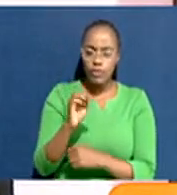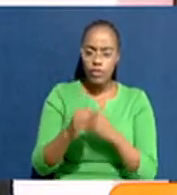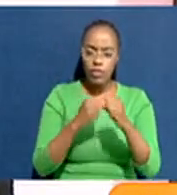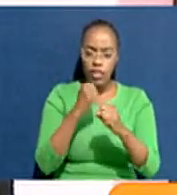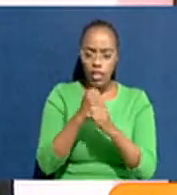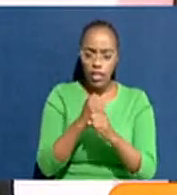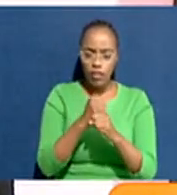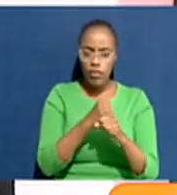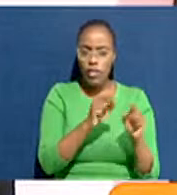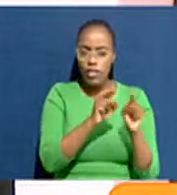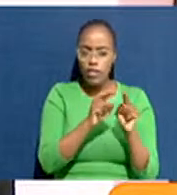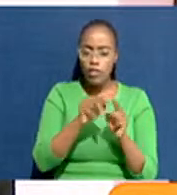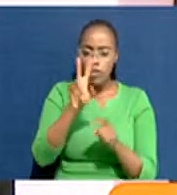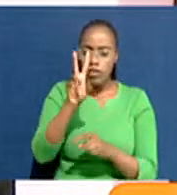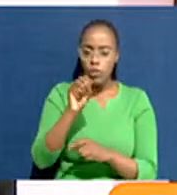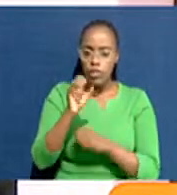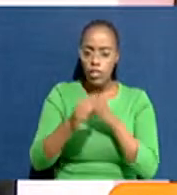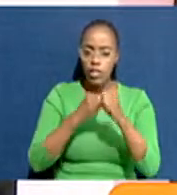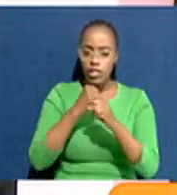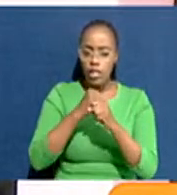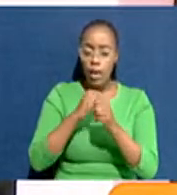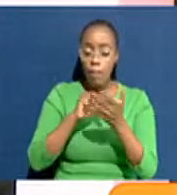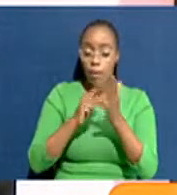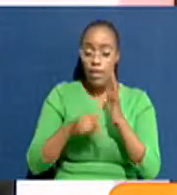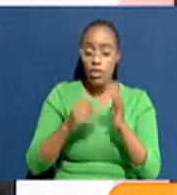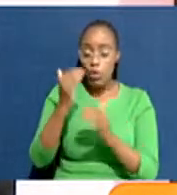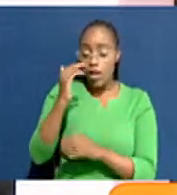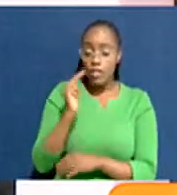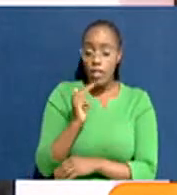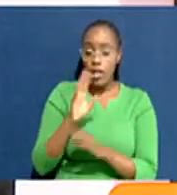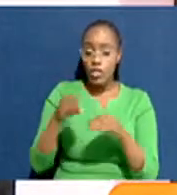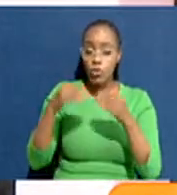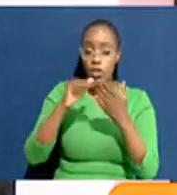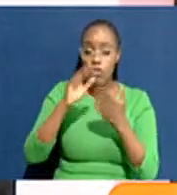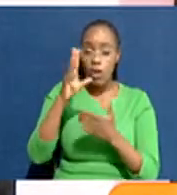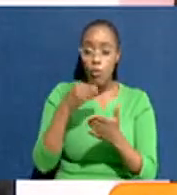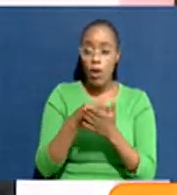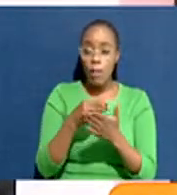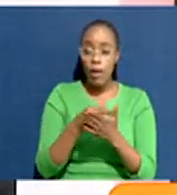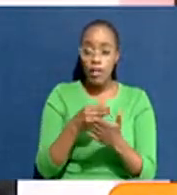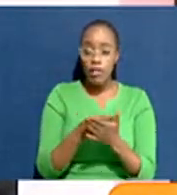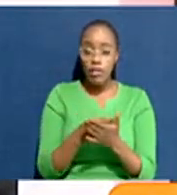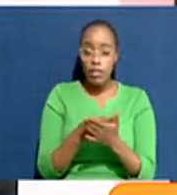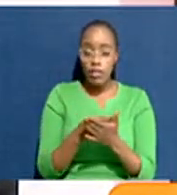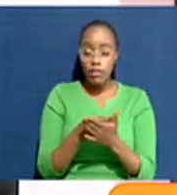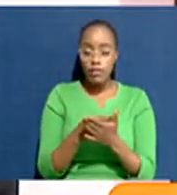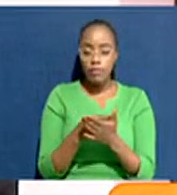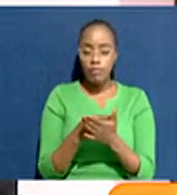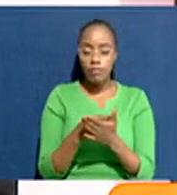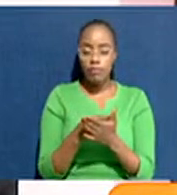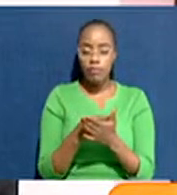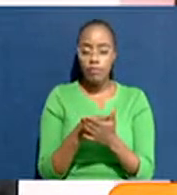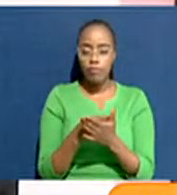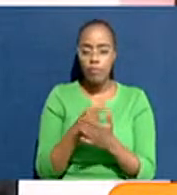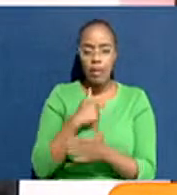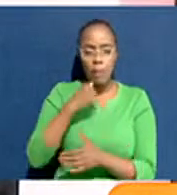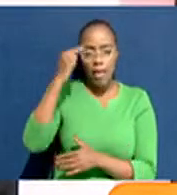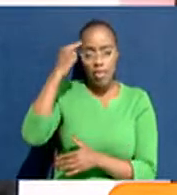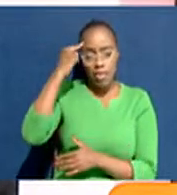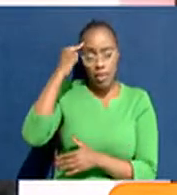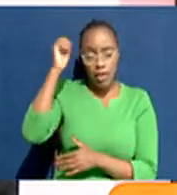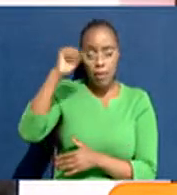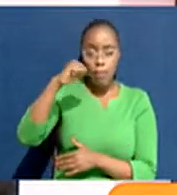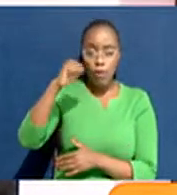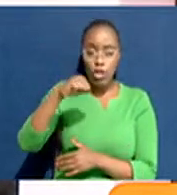The big question is, so are you asking us to give more money so that then it disappears? Two, I don't think you can